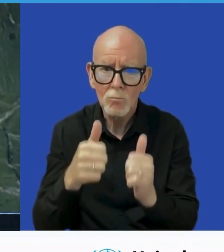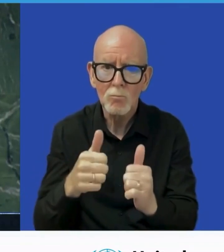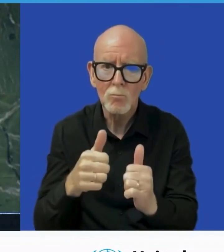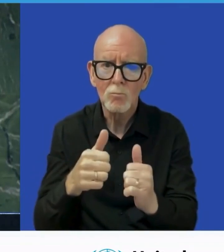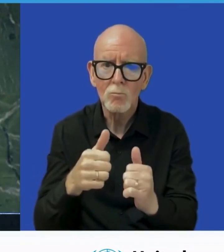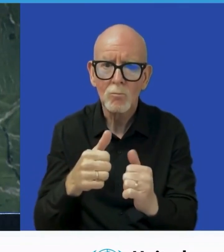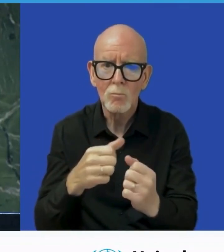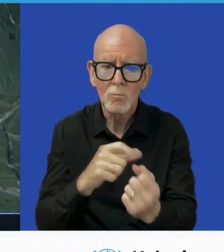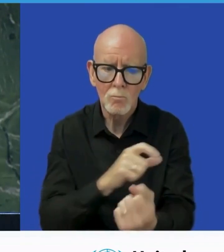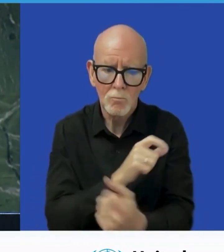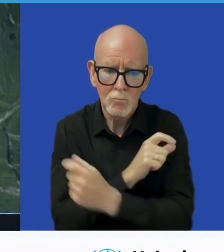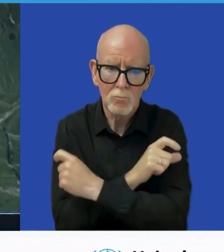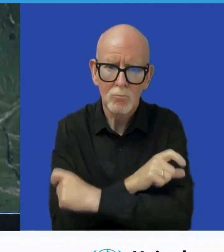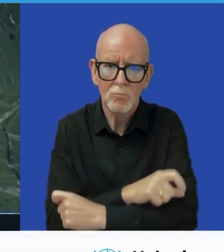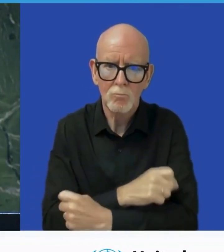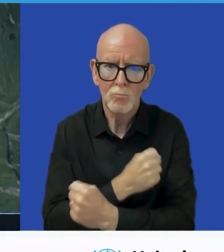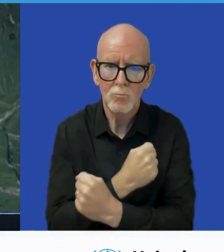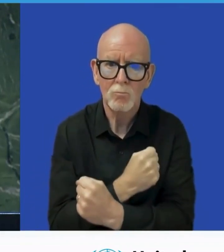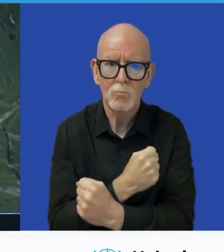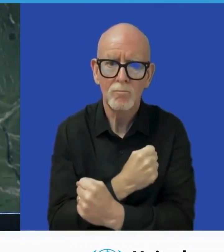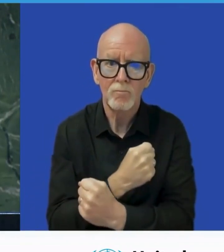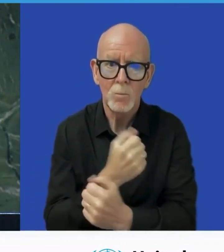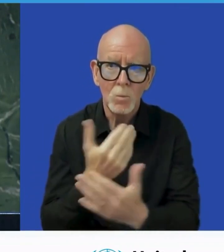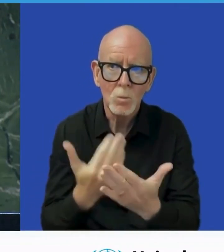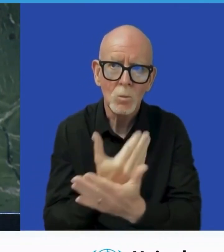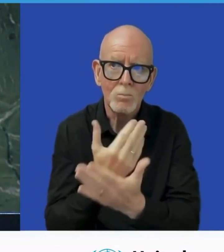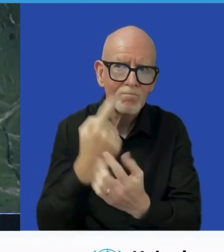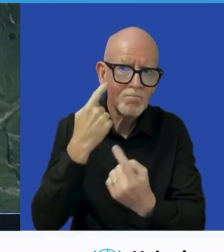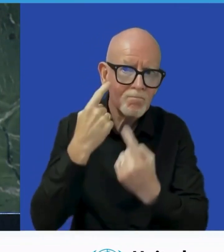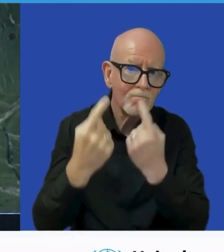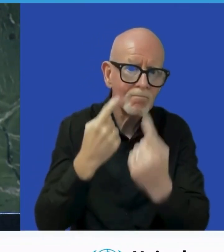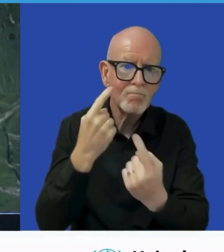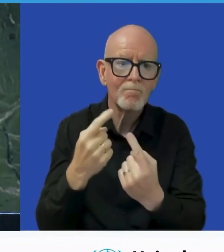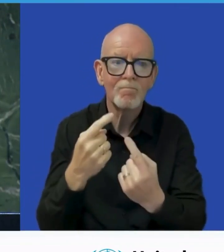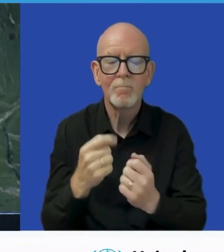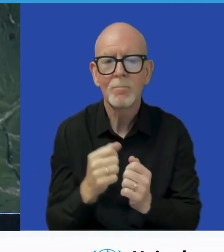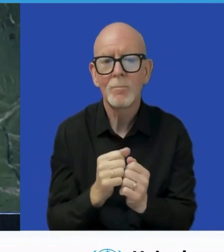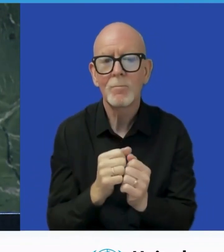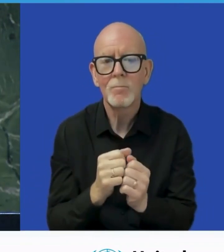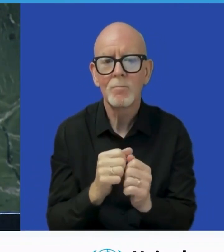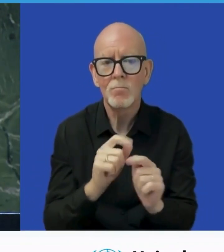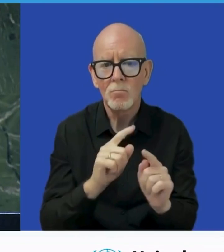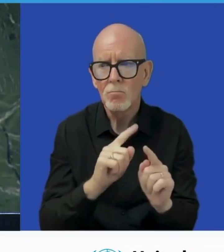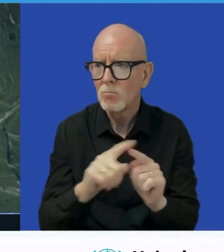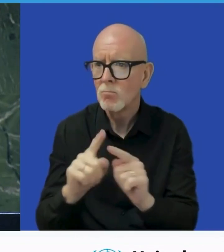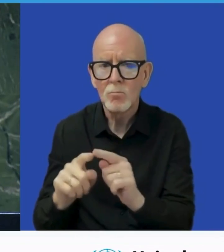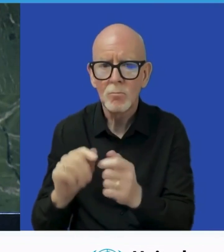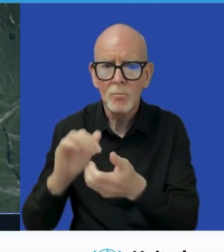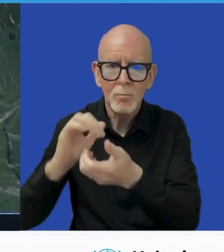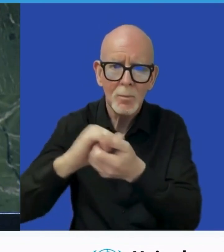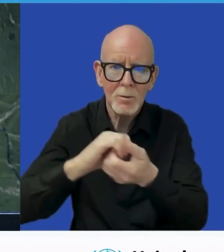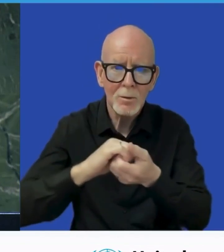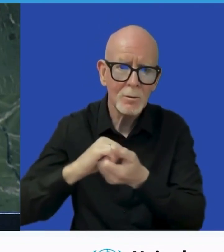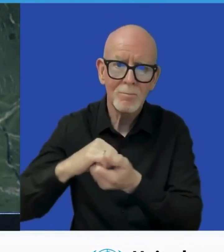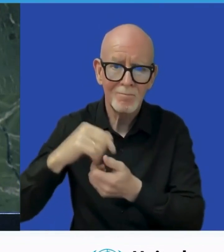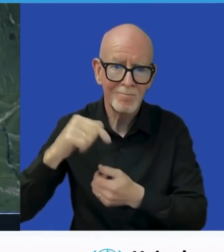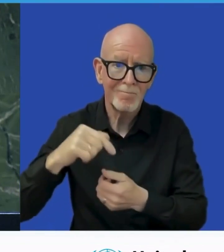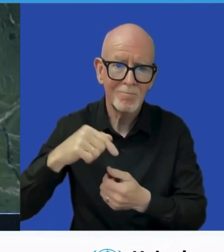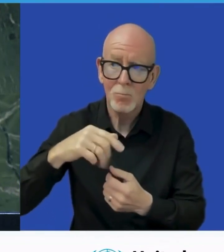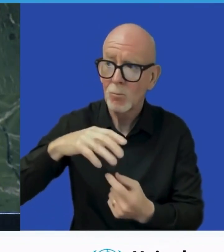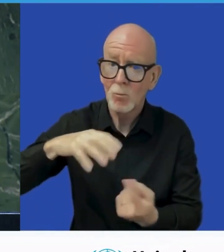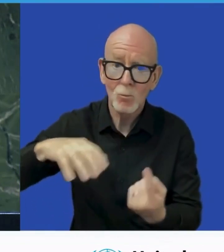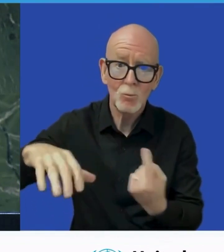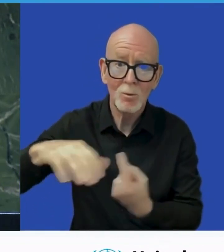countries embody the need to foster robust and effective multi-stakeholder